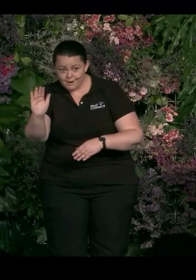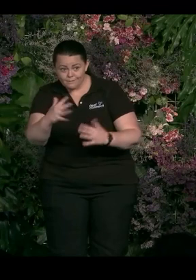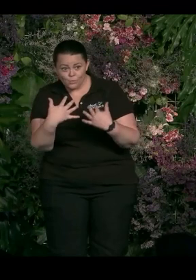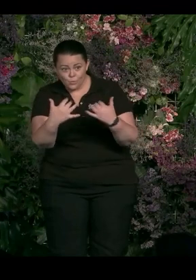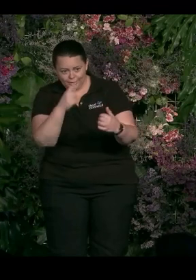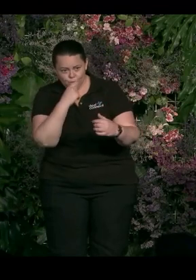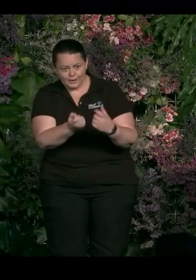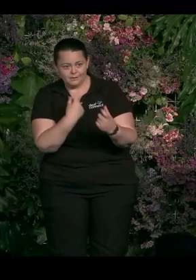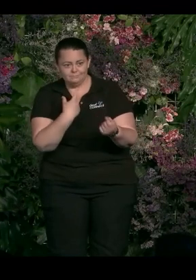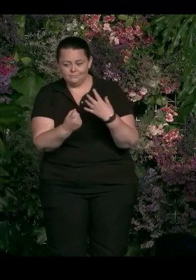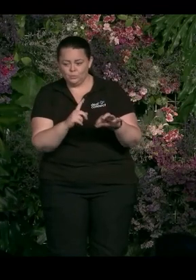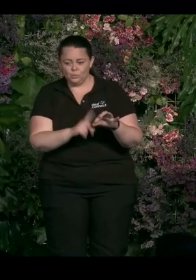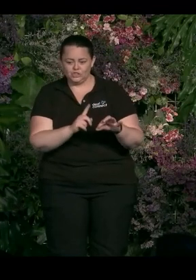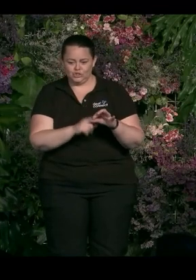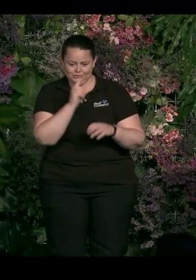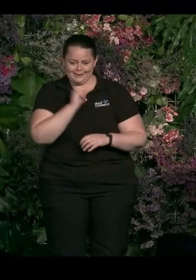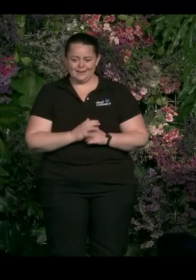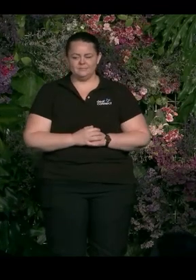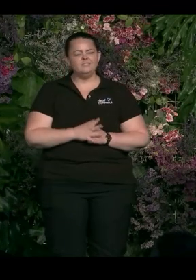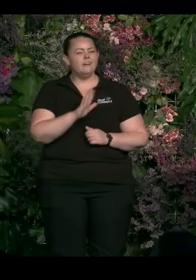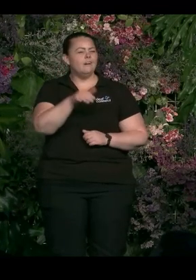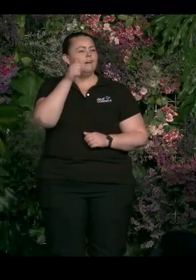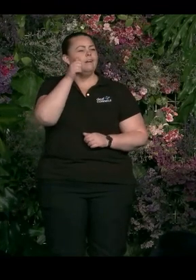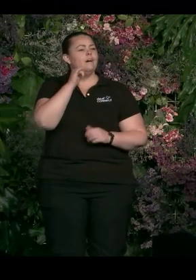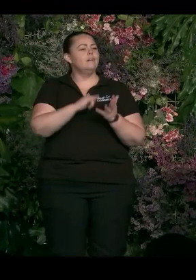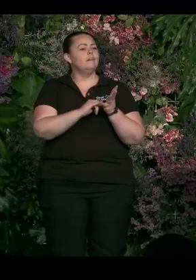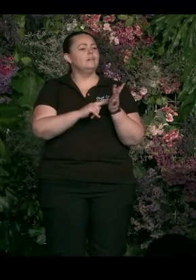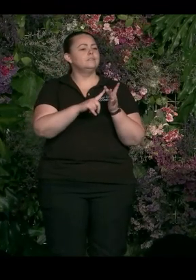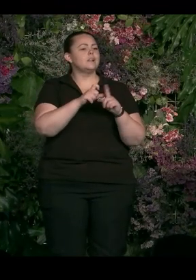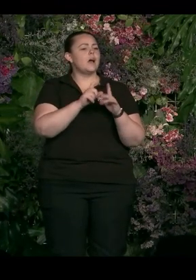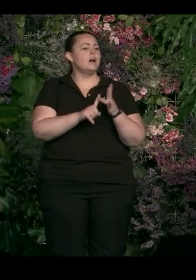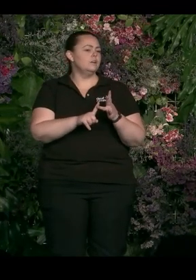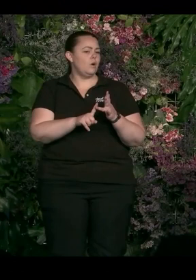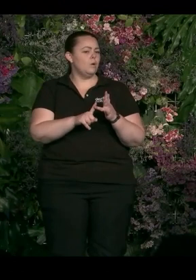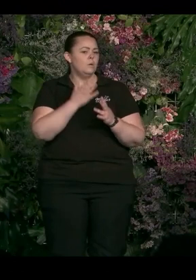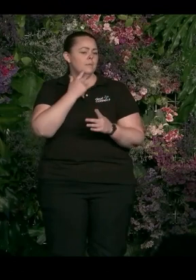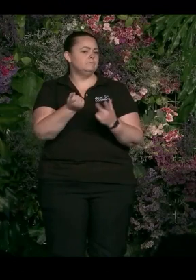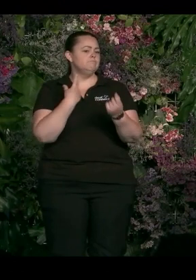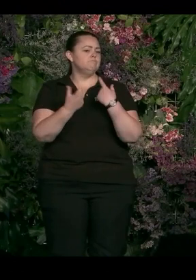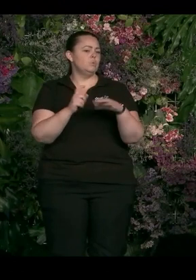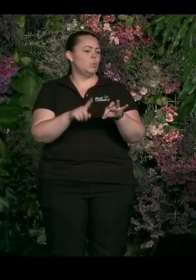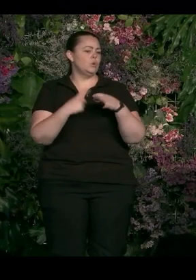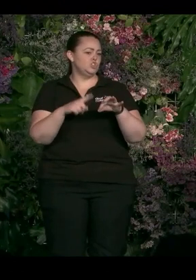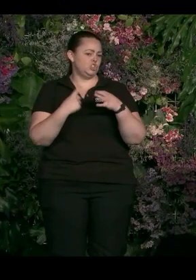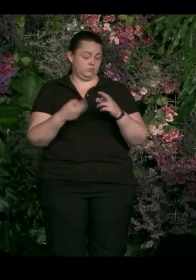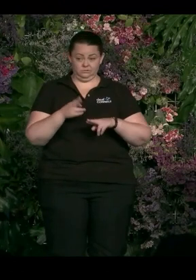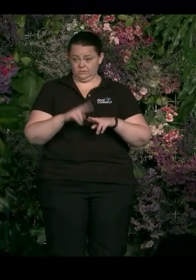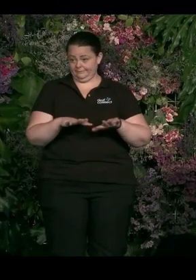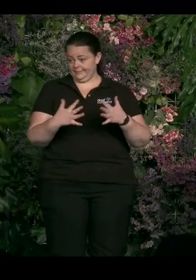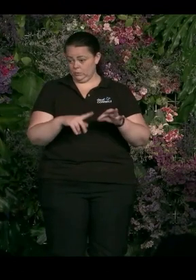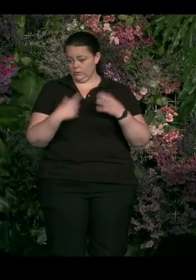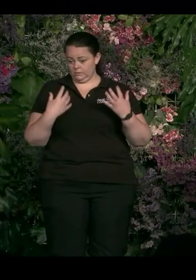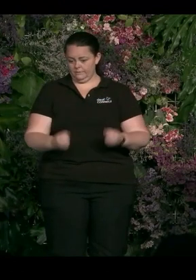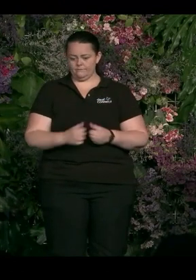I'm sure you're very familiar with Slido. Please feel free to send your questions in should you have any for our